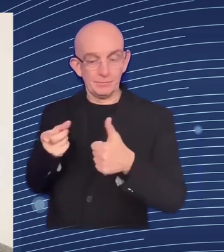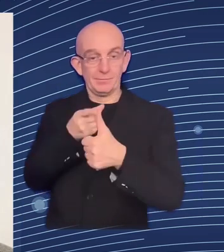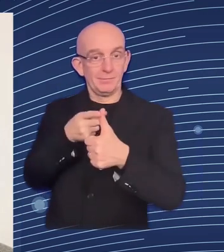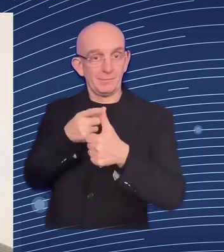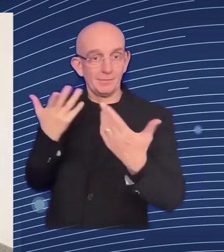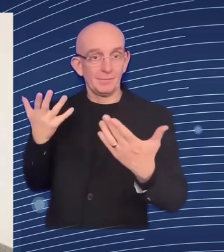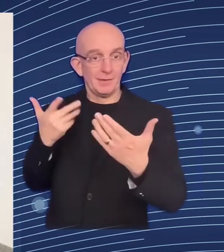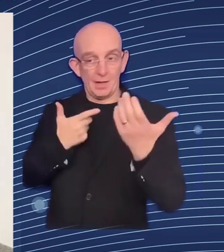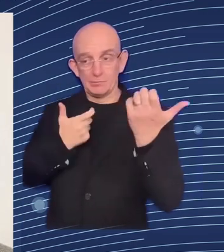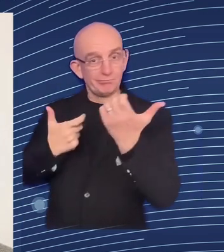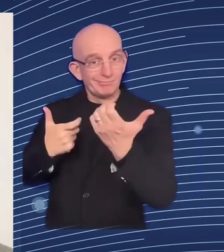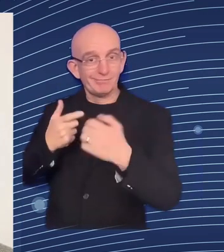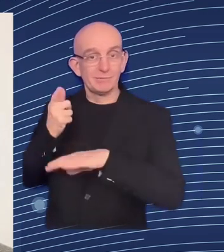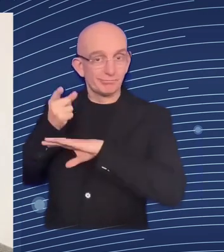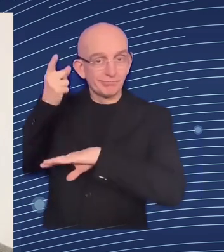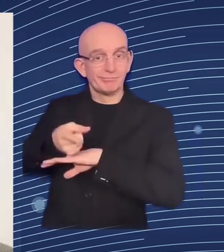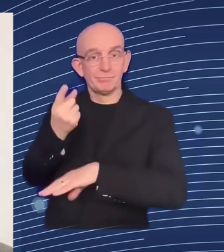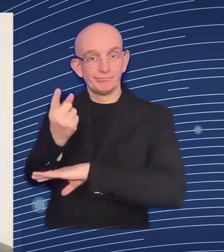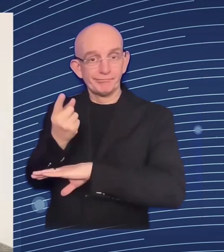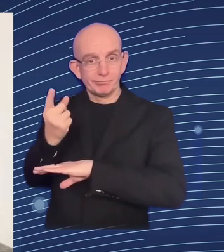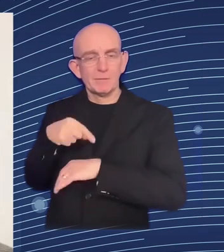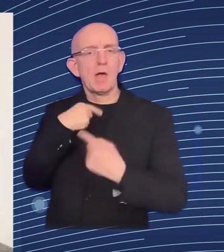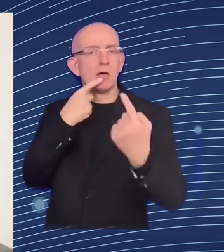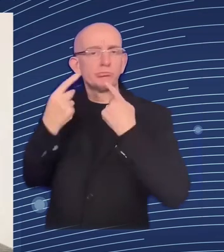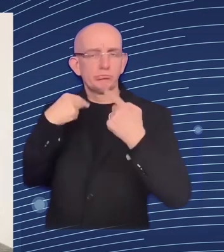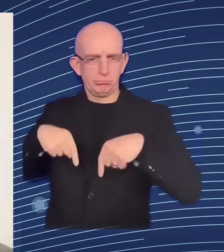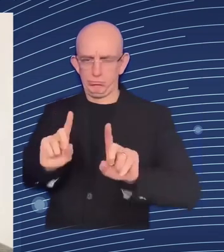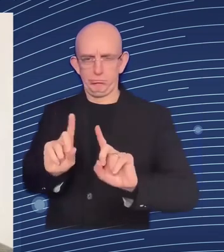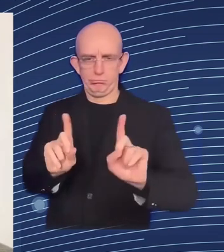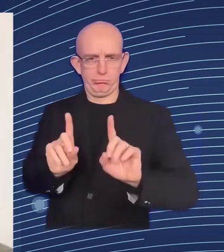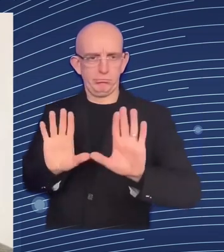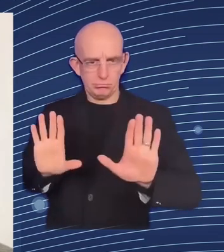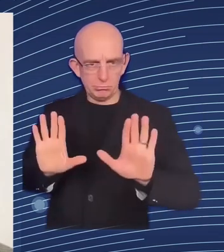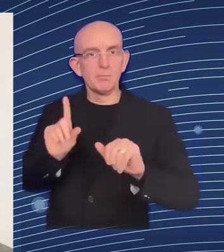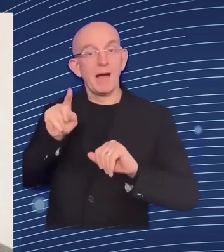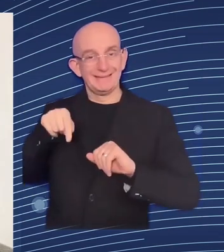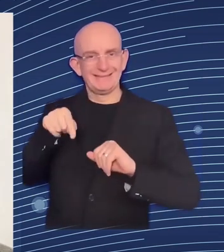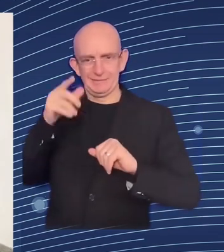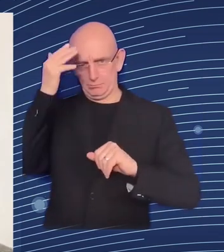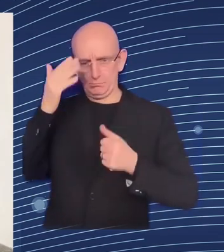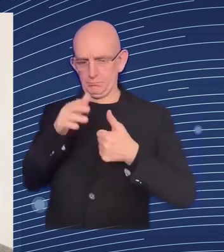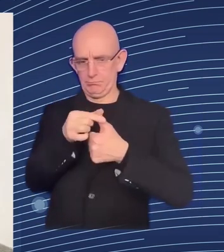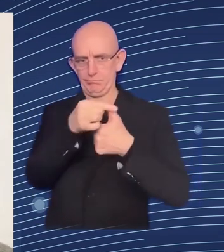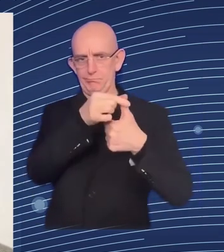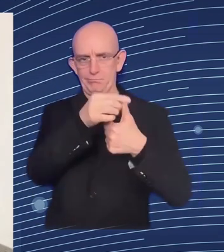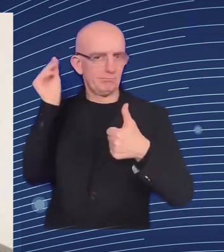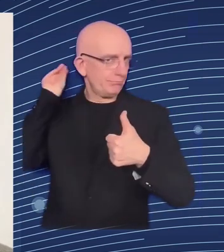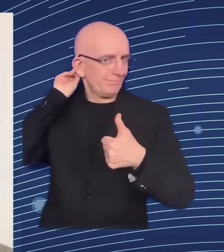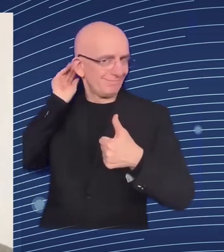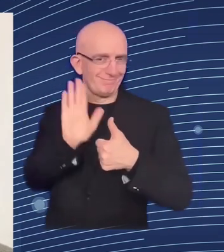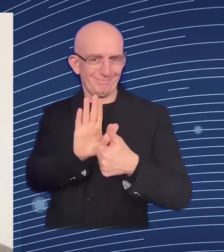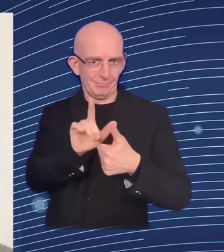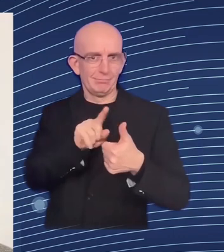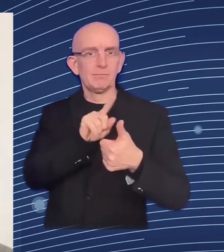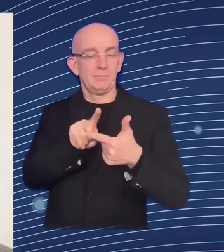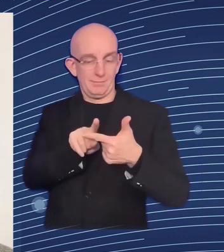how we have to uh organize it's just give the the much as much